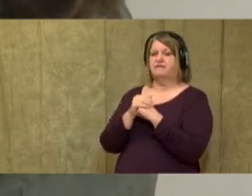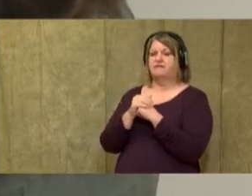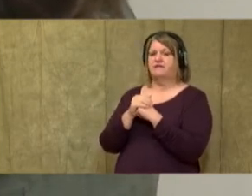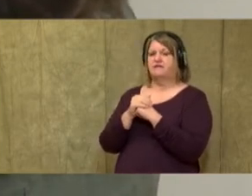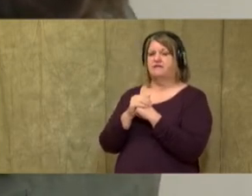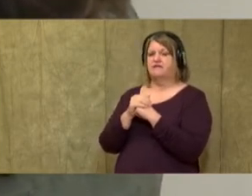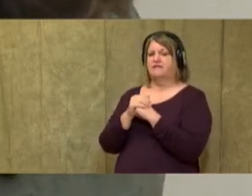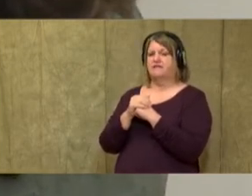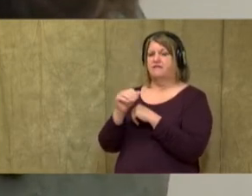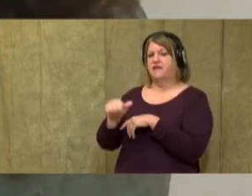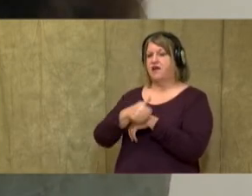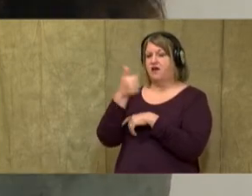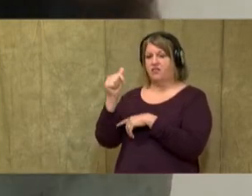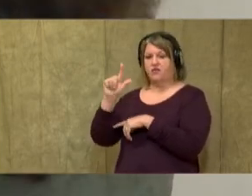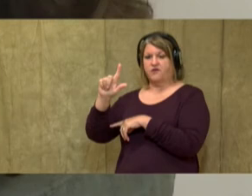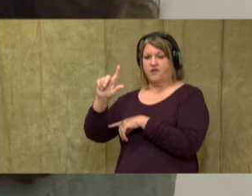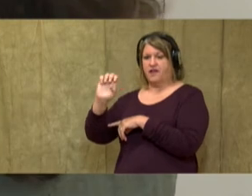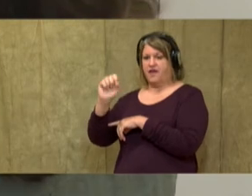straight out.